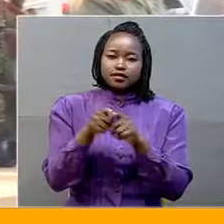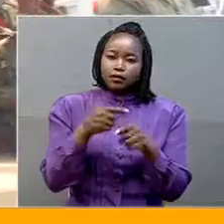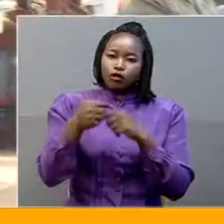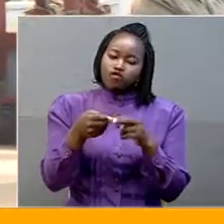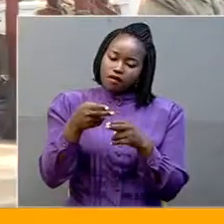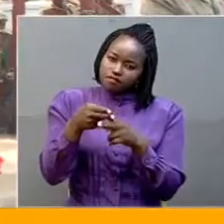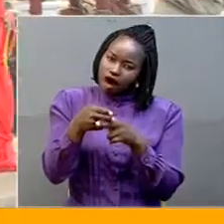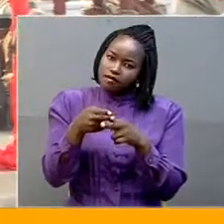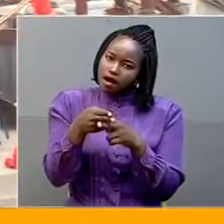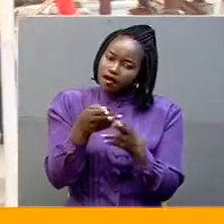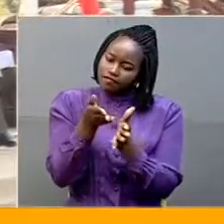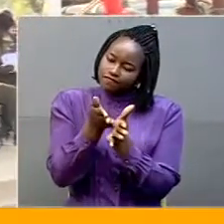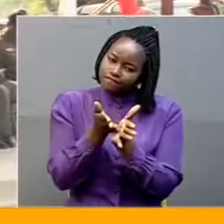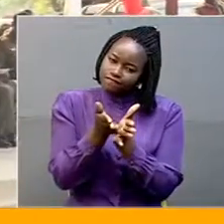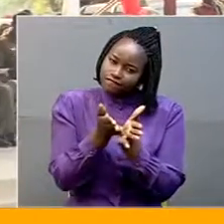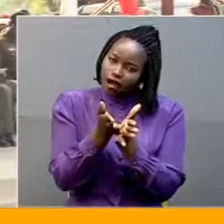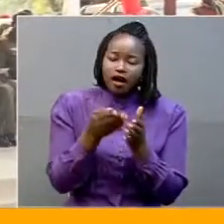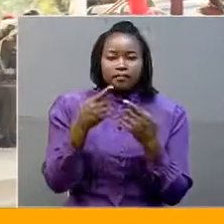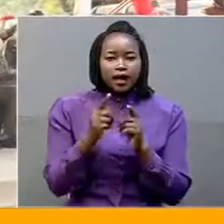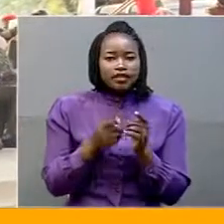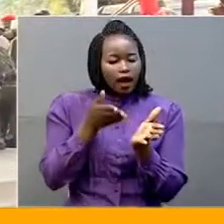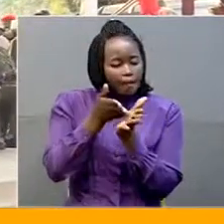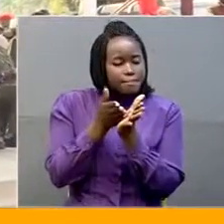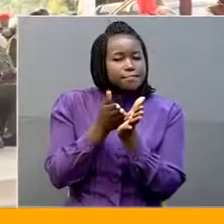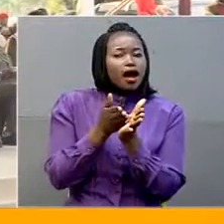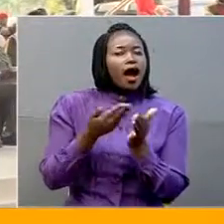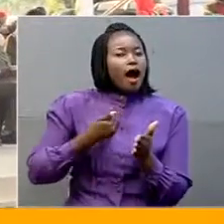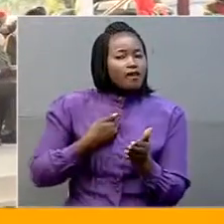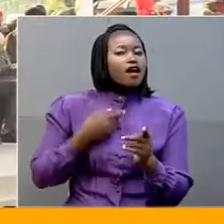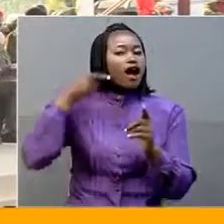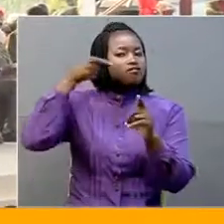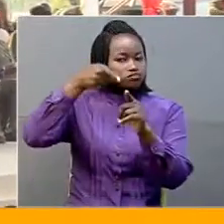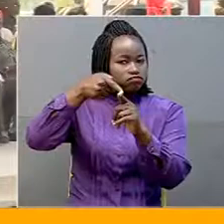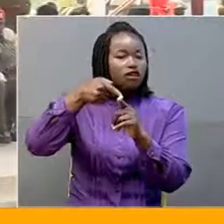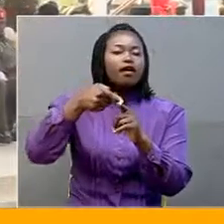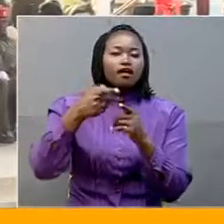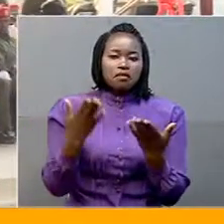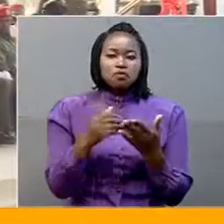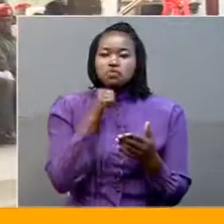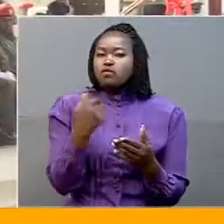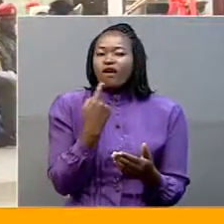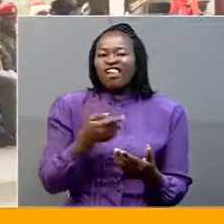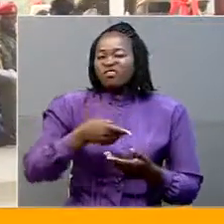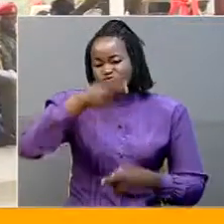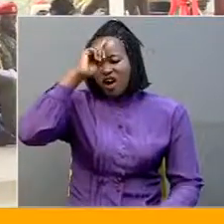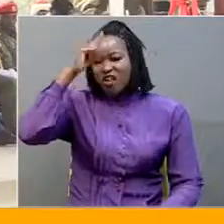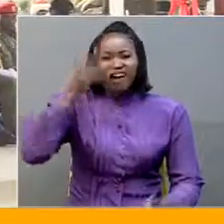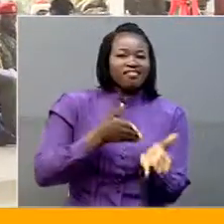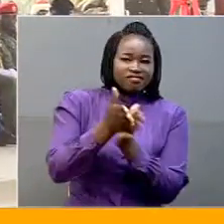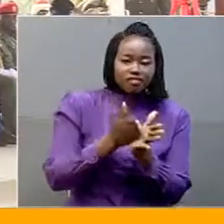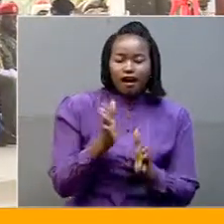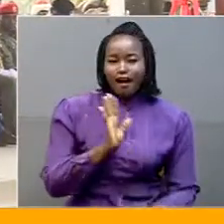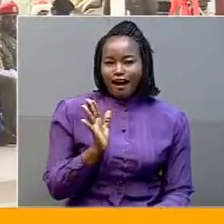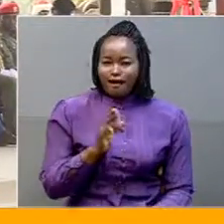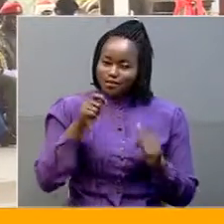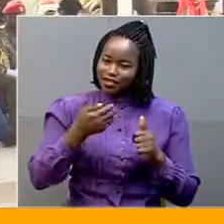to he cuts in a purposeful way don't just cut any part you want to cut no no no no